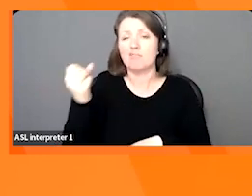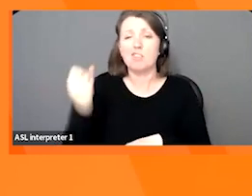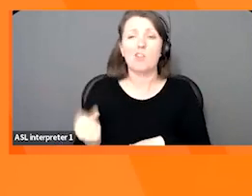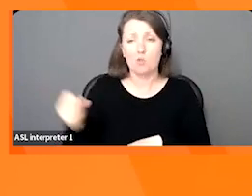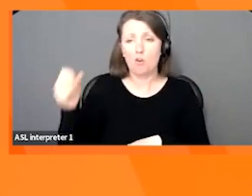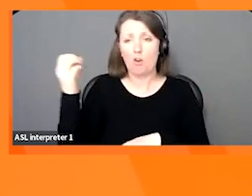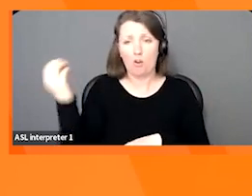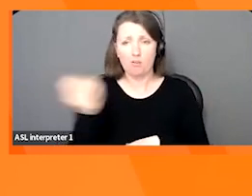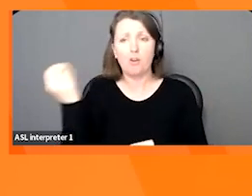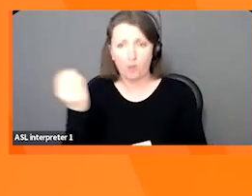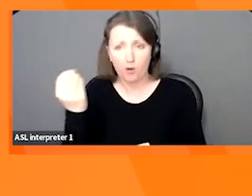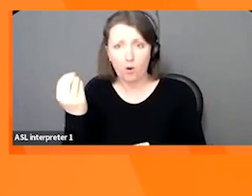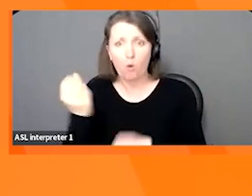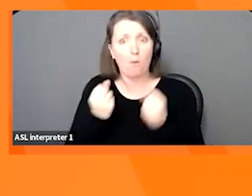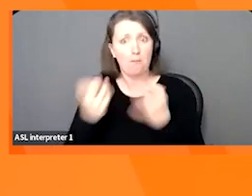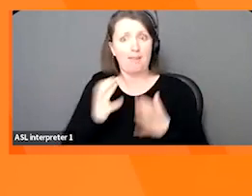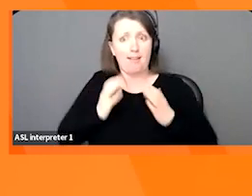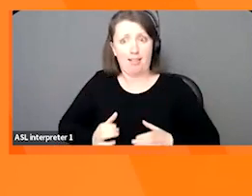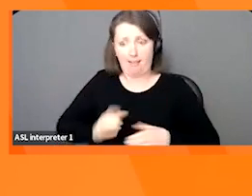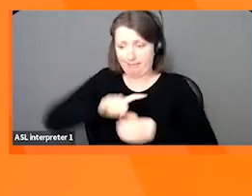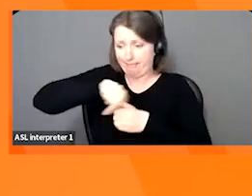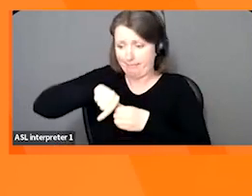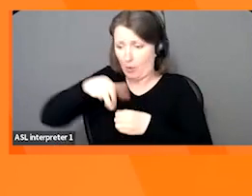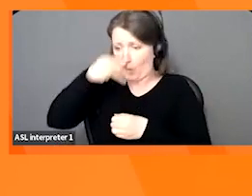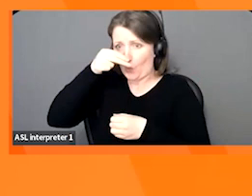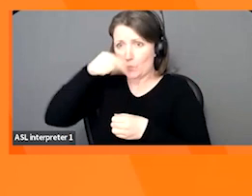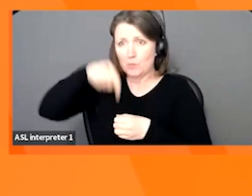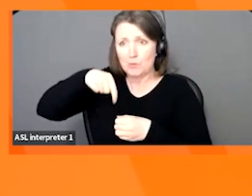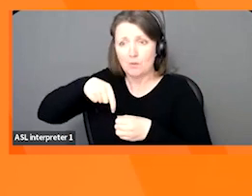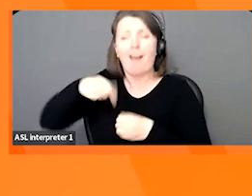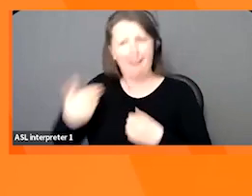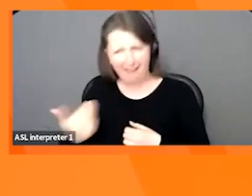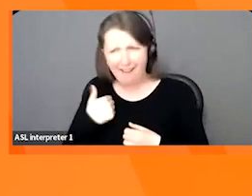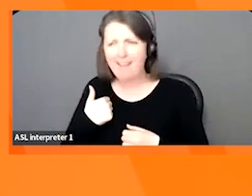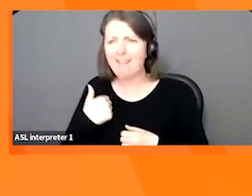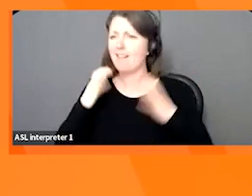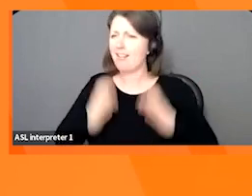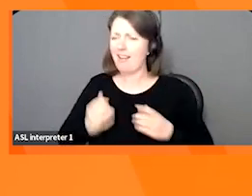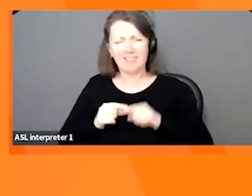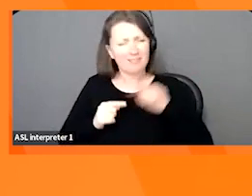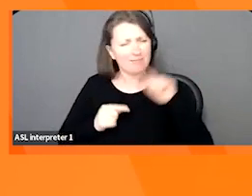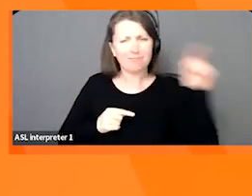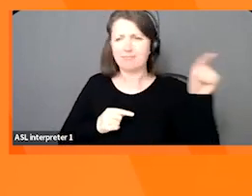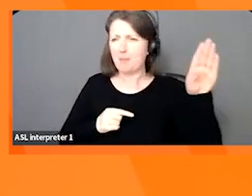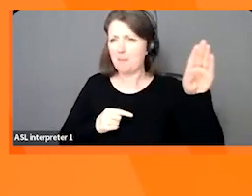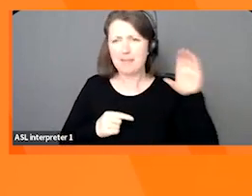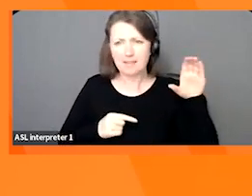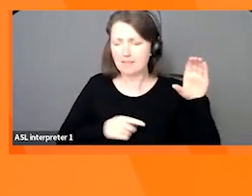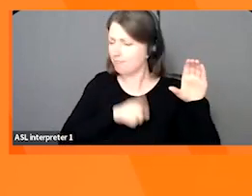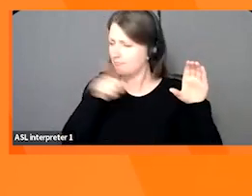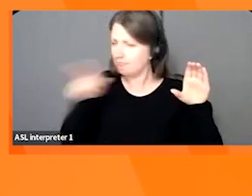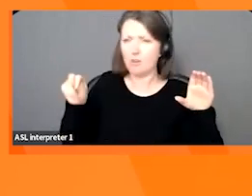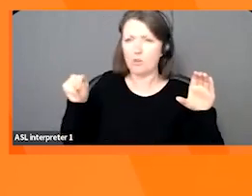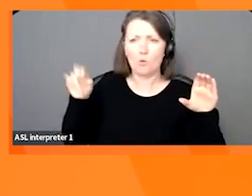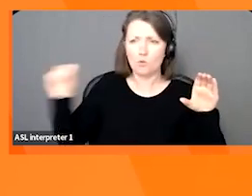most of our clients are relatively close by, we do have clients in BC, all the way to Nova Scotia and all throughout Ontario.